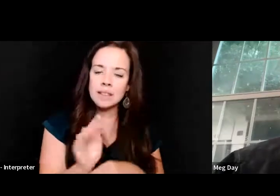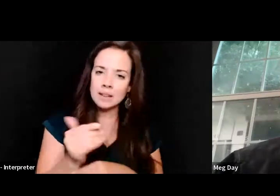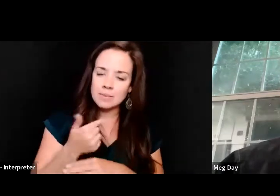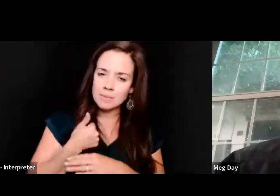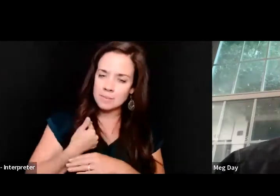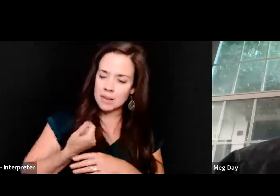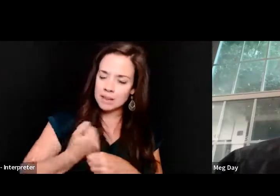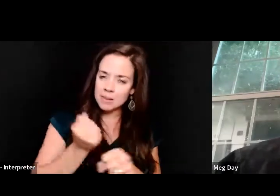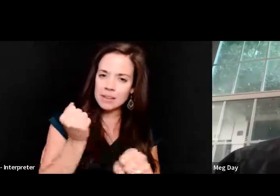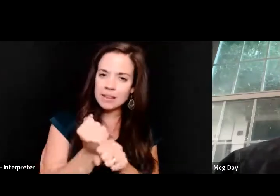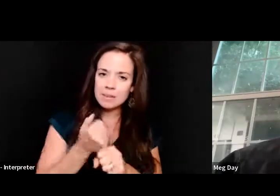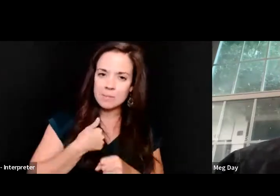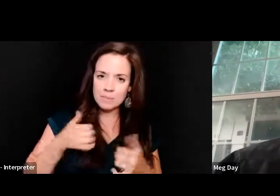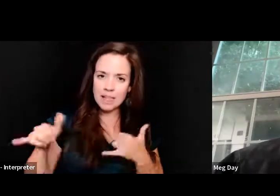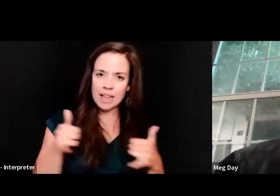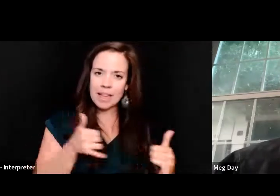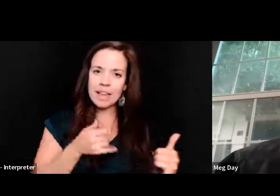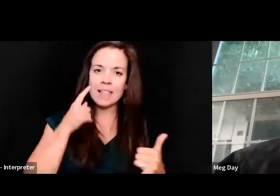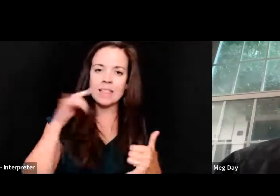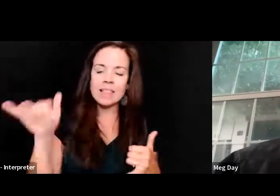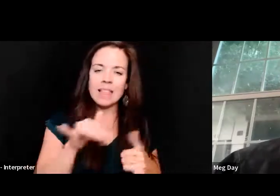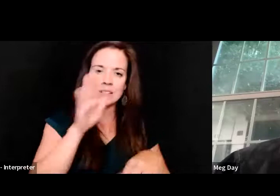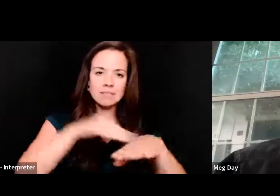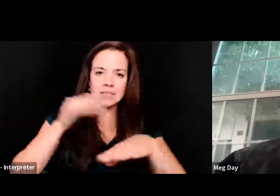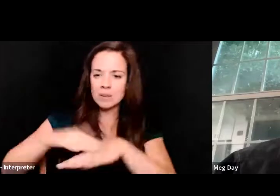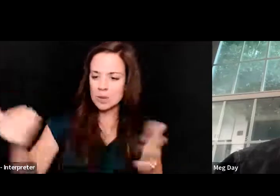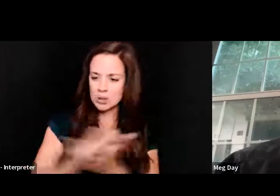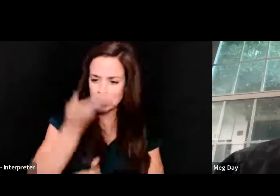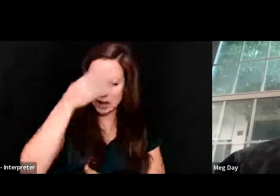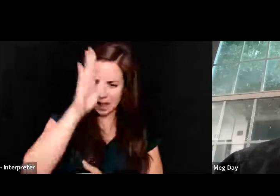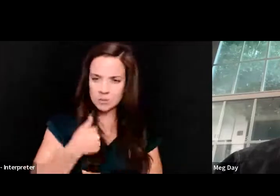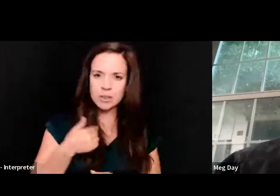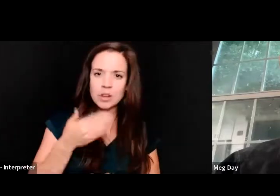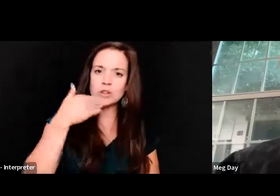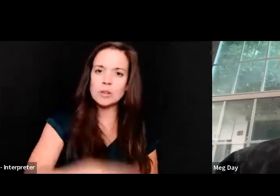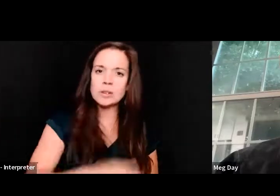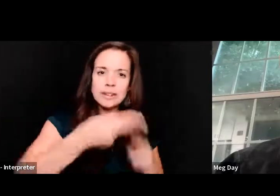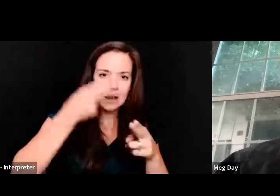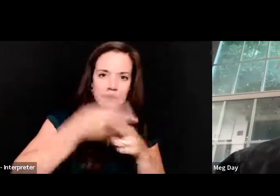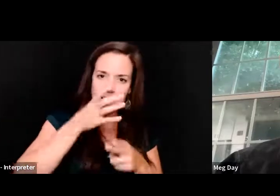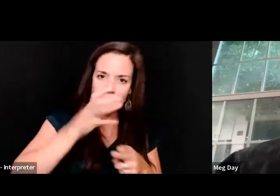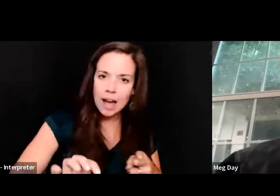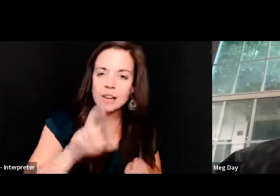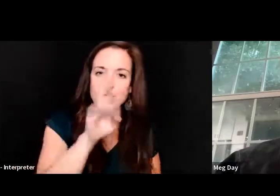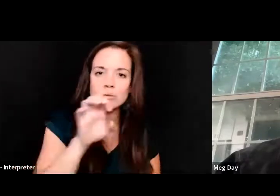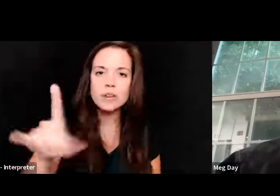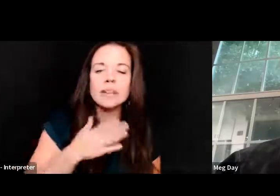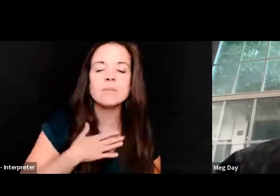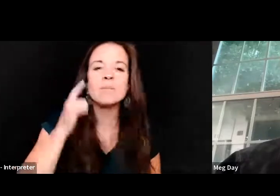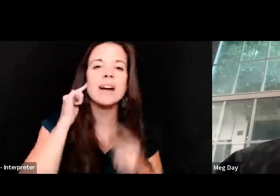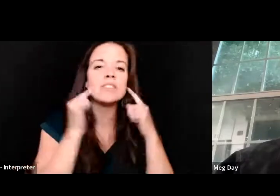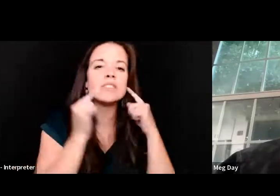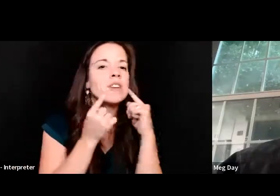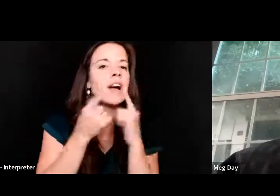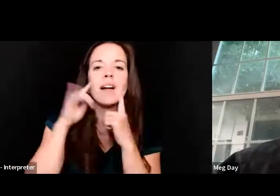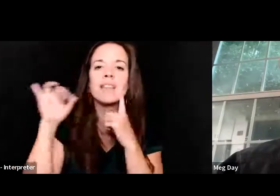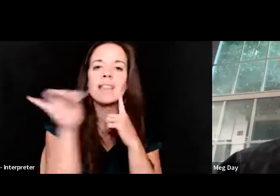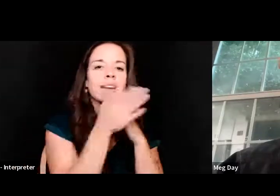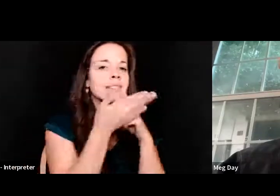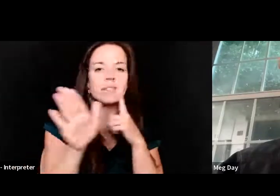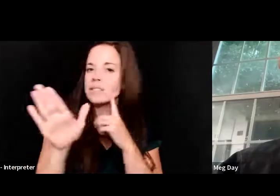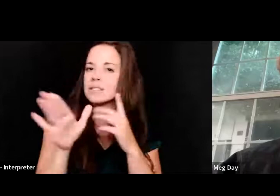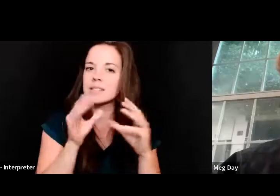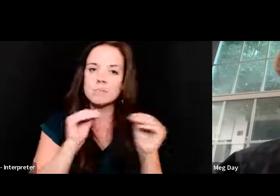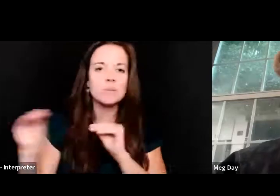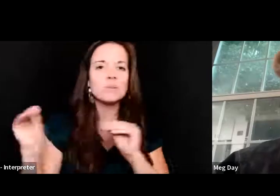alarm fire? Summon new gods with their good names hot at the reed of my jaw like some kind of symphony disarmed of